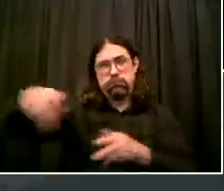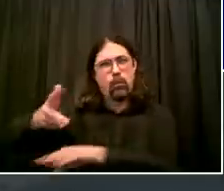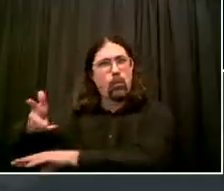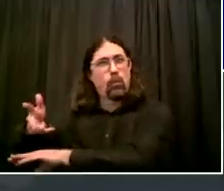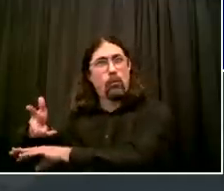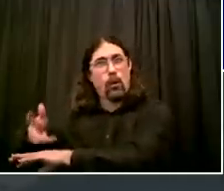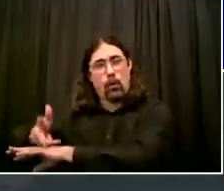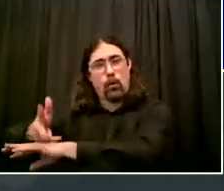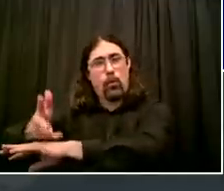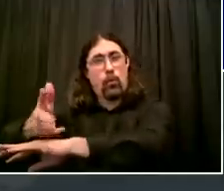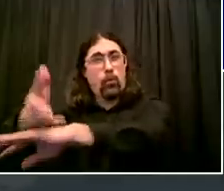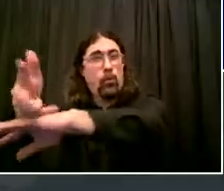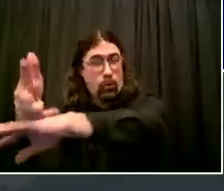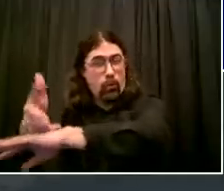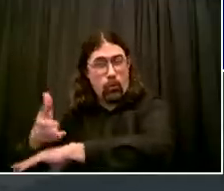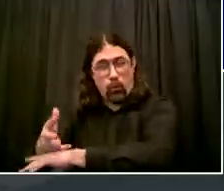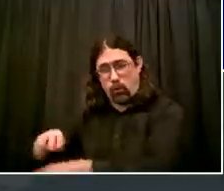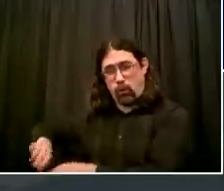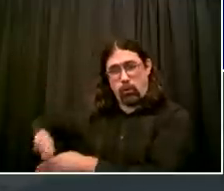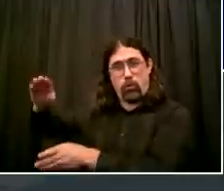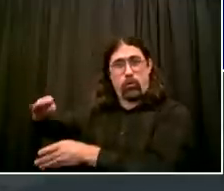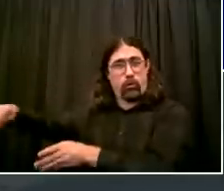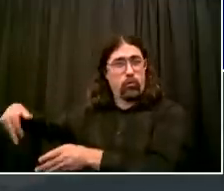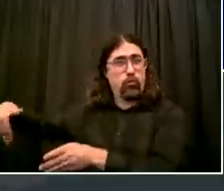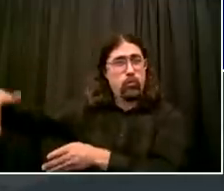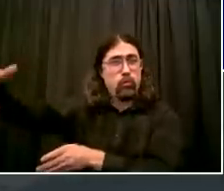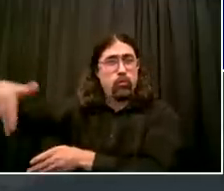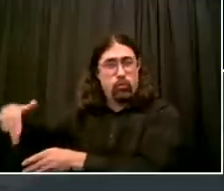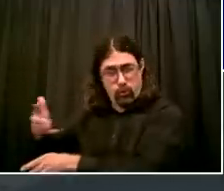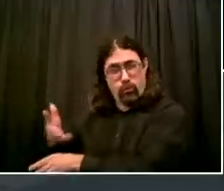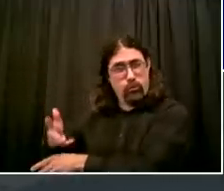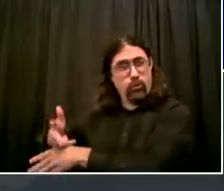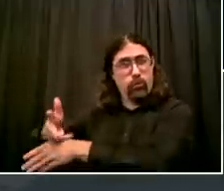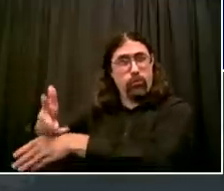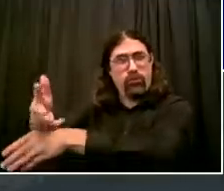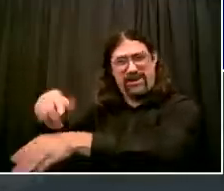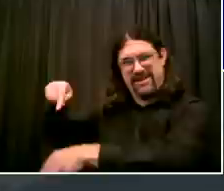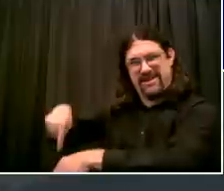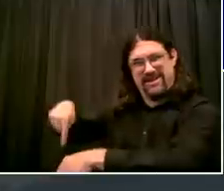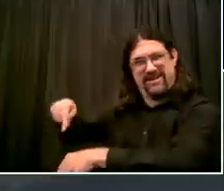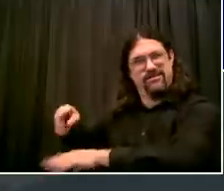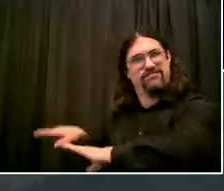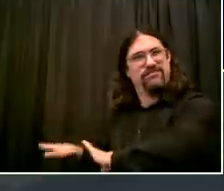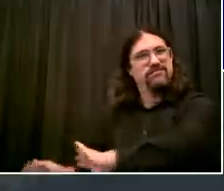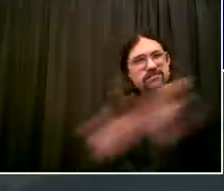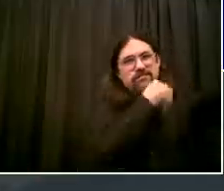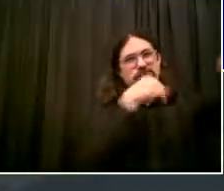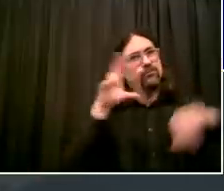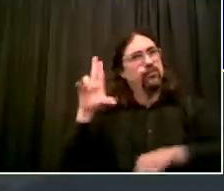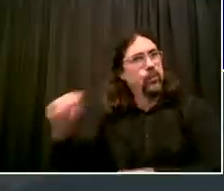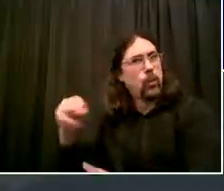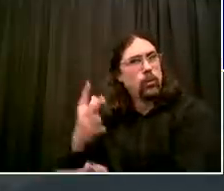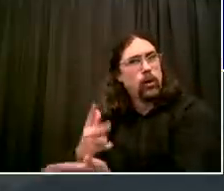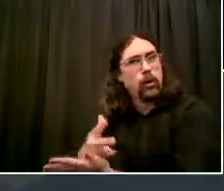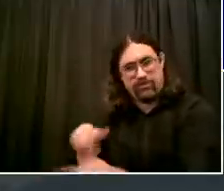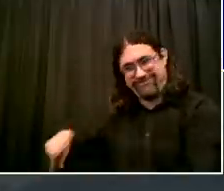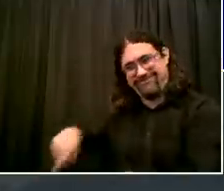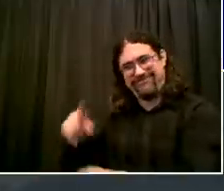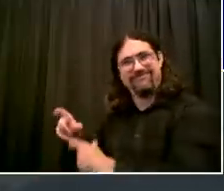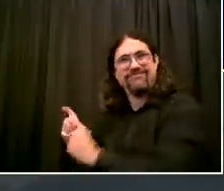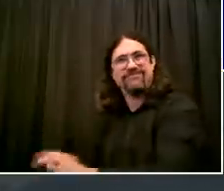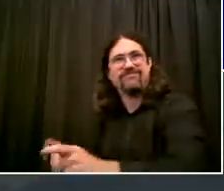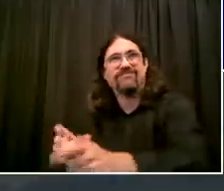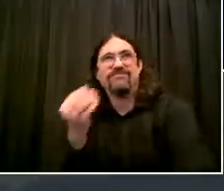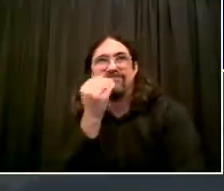through Labor Day on a pilot basis. Sidewalk seating. That means we're going to allow restaurants to add sidewalk seating adjacent to